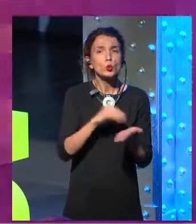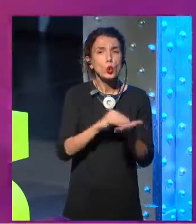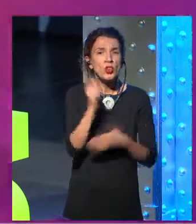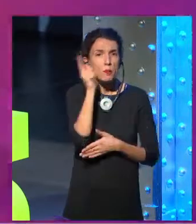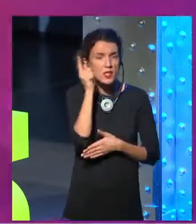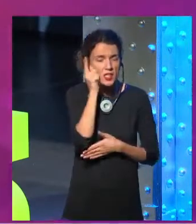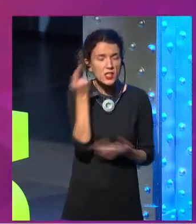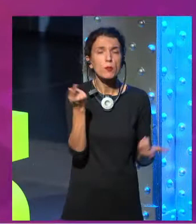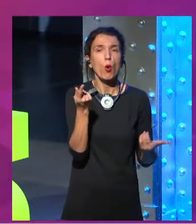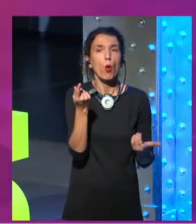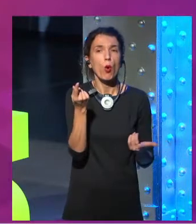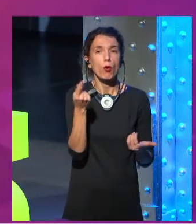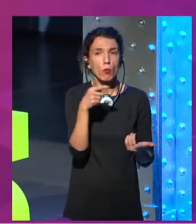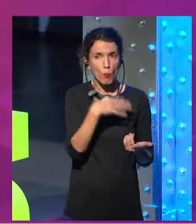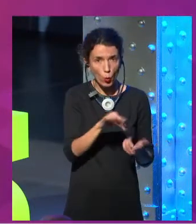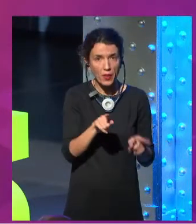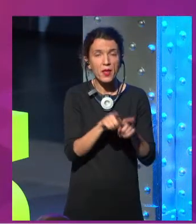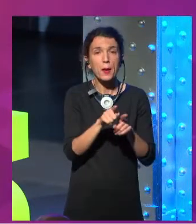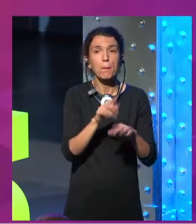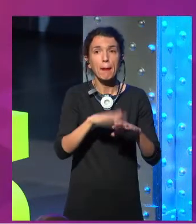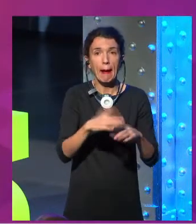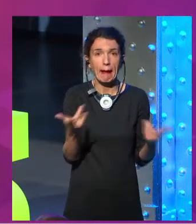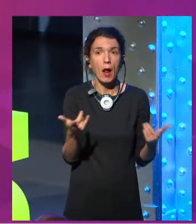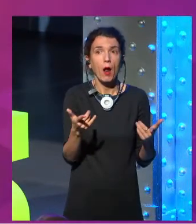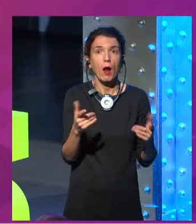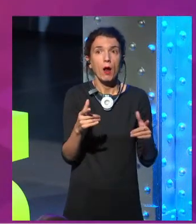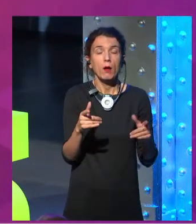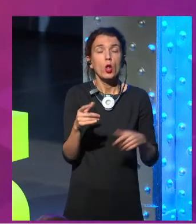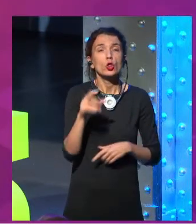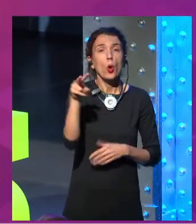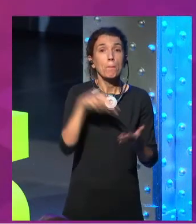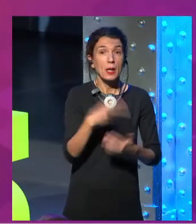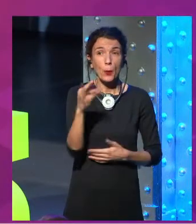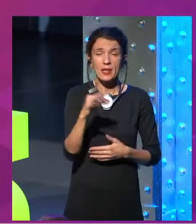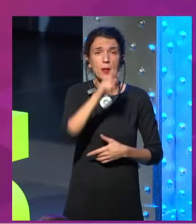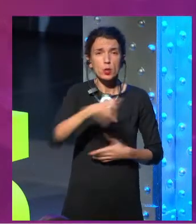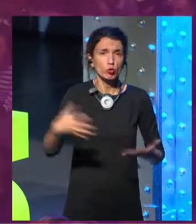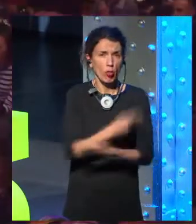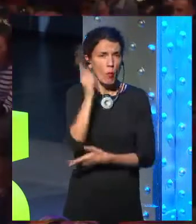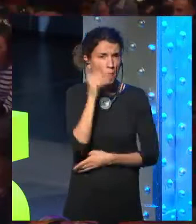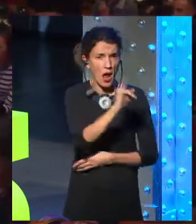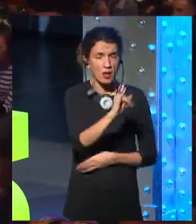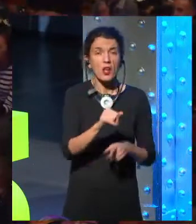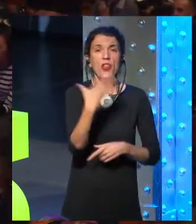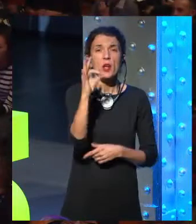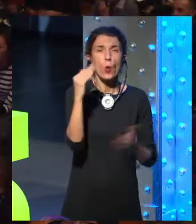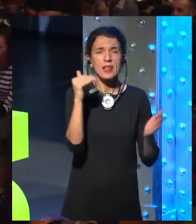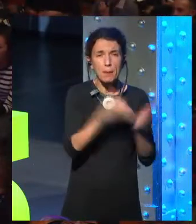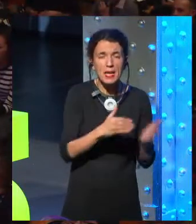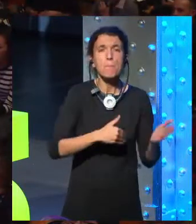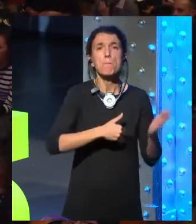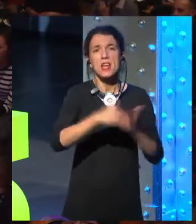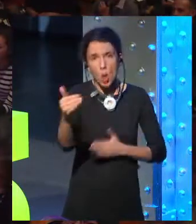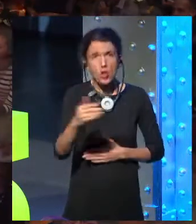a great idea. How many of you have a very good experience with technology? We were told that technology would